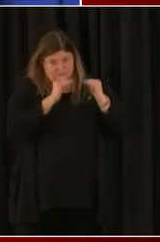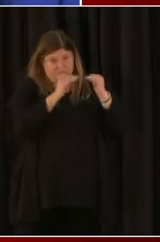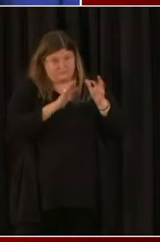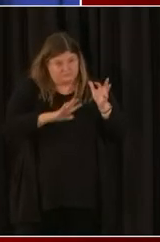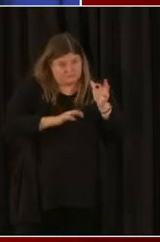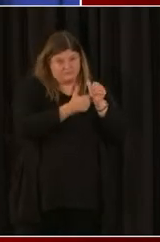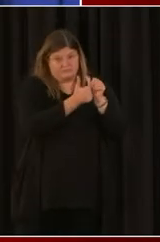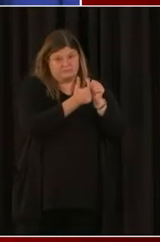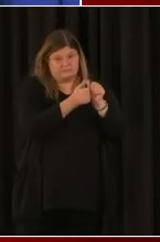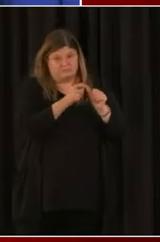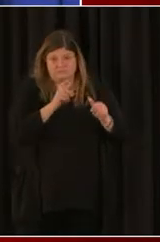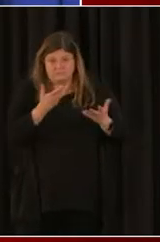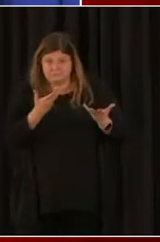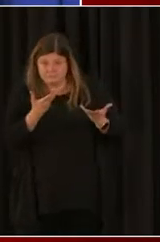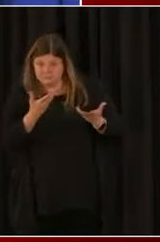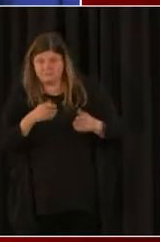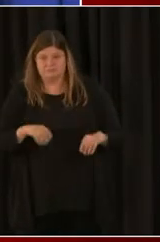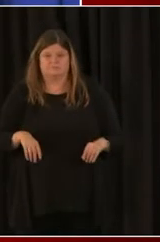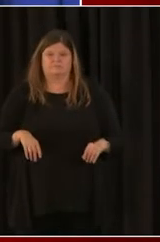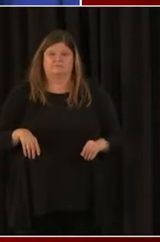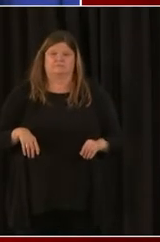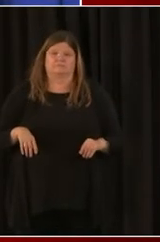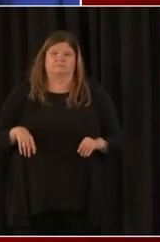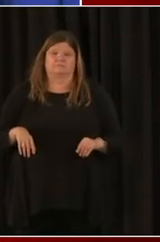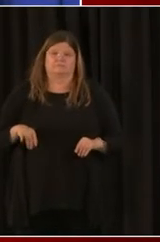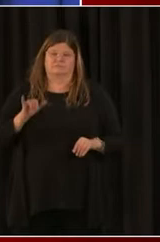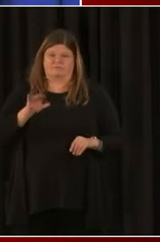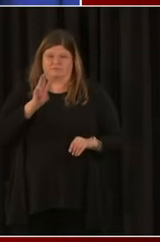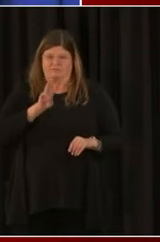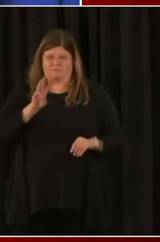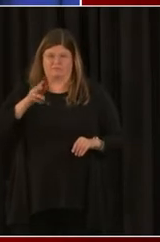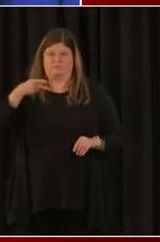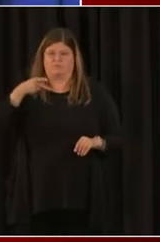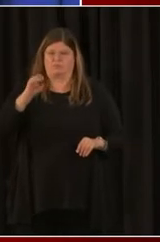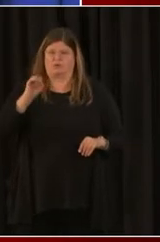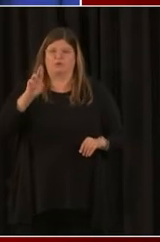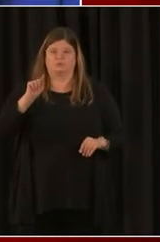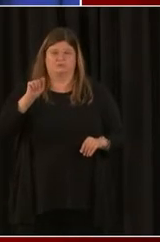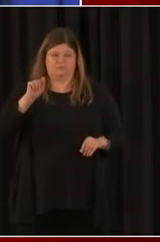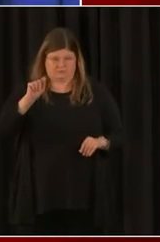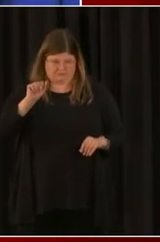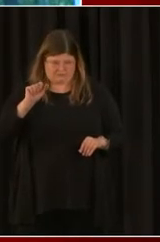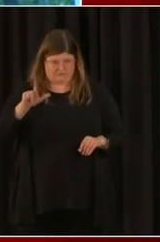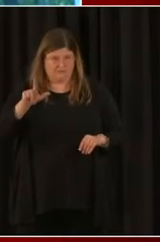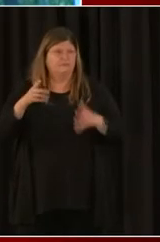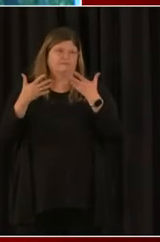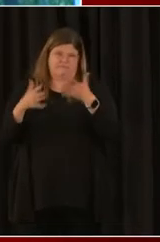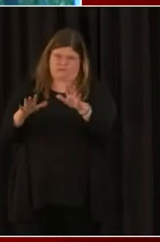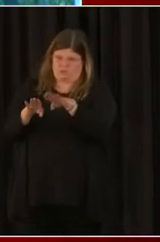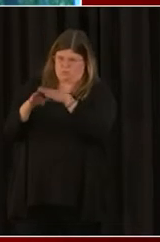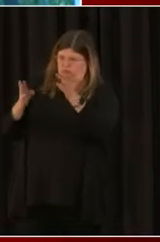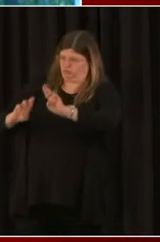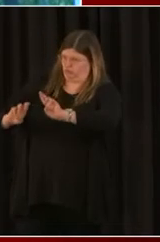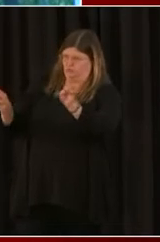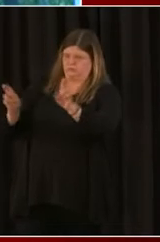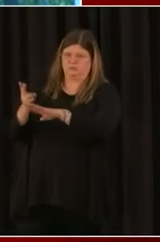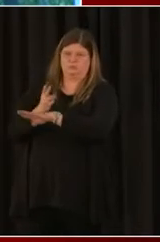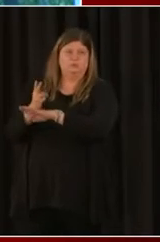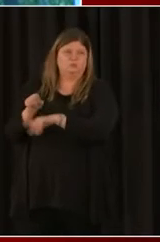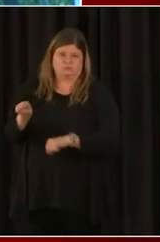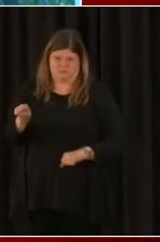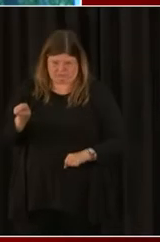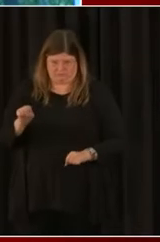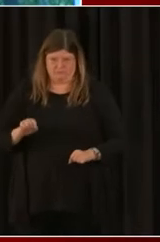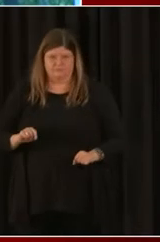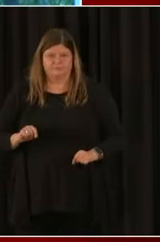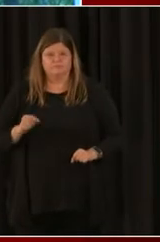That portal, all right, yes. The short answer is yes, that portal is open. Also, I don't know if